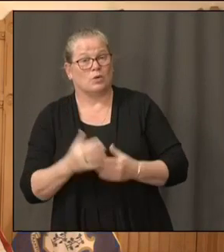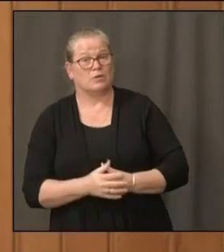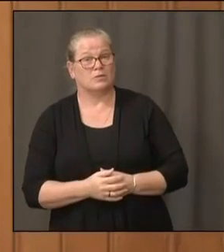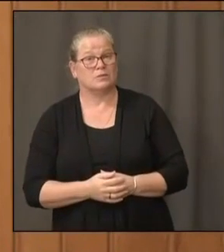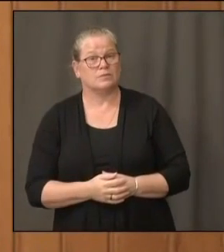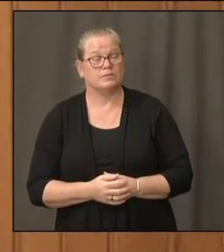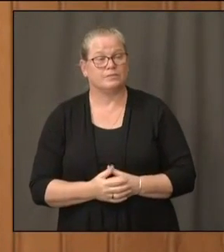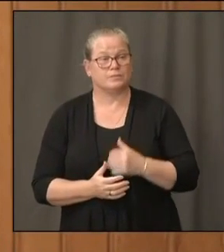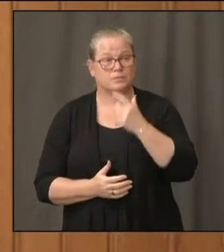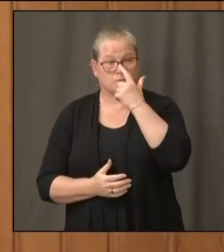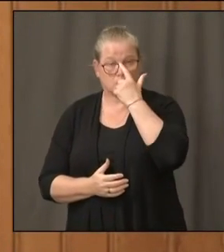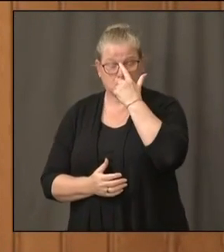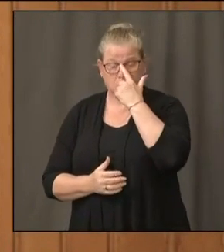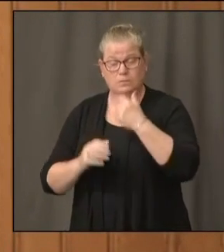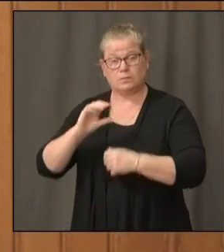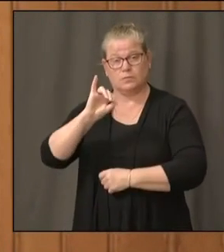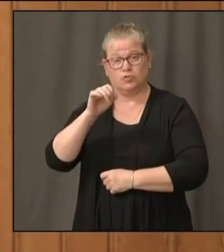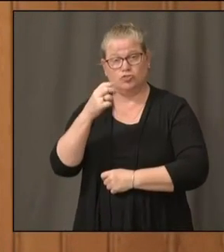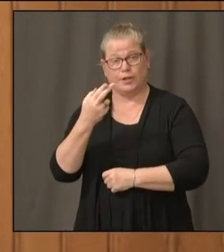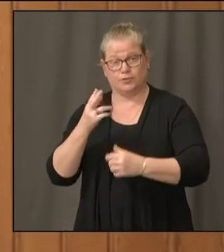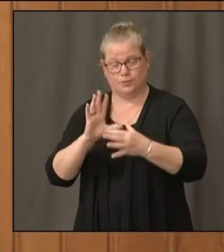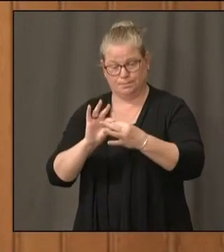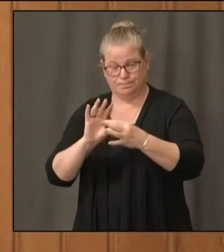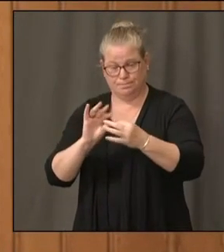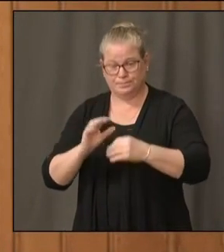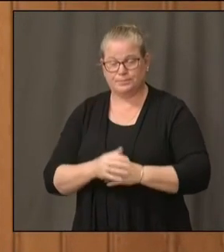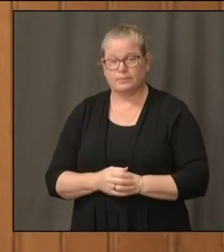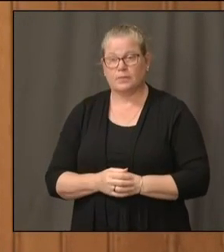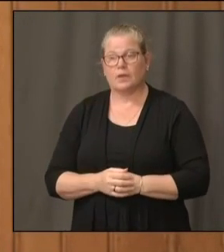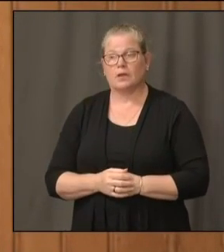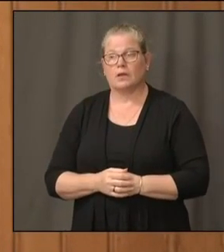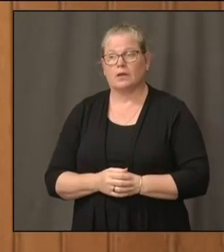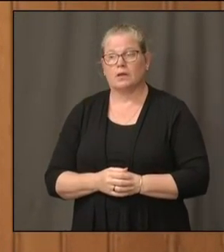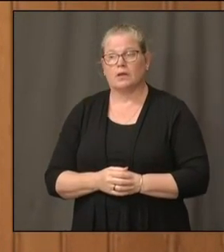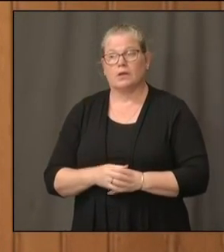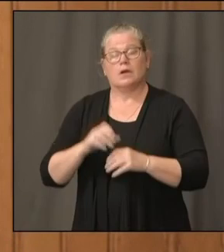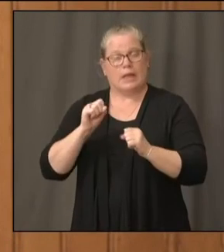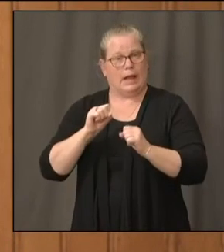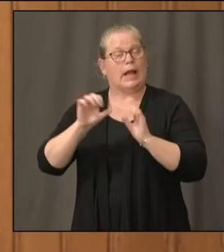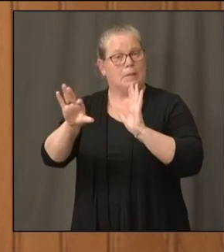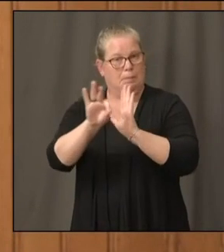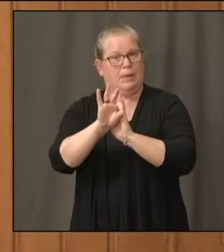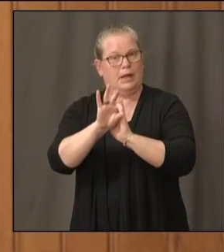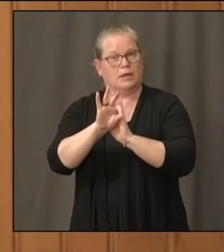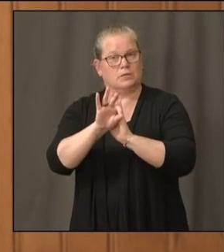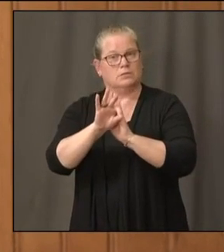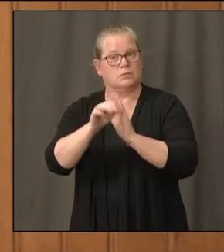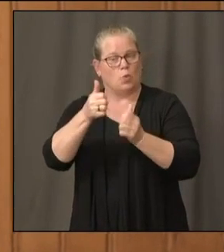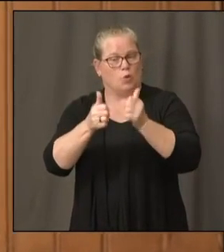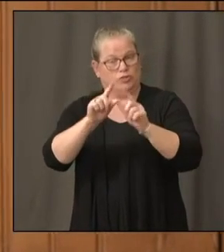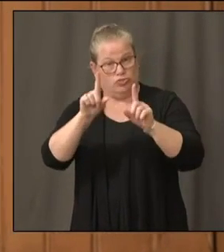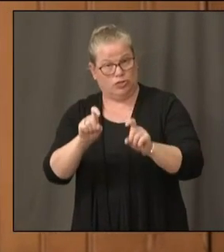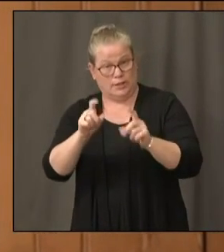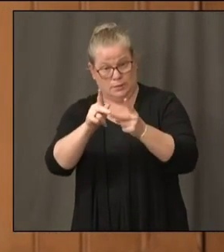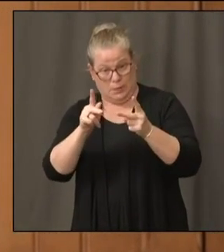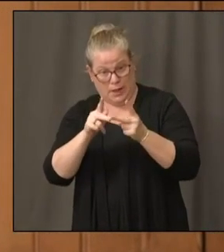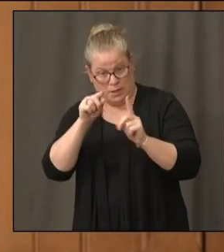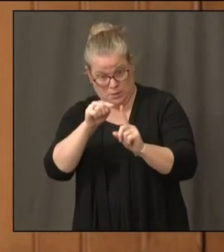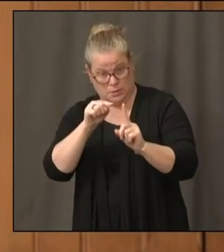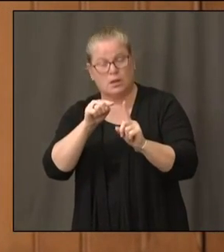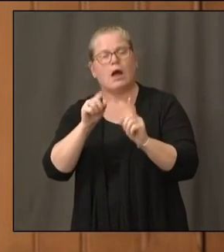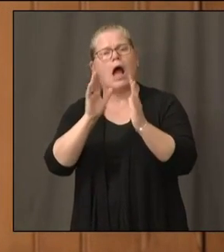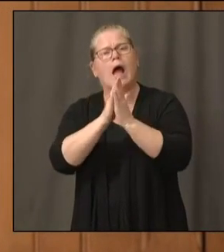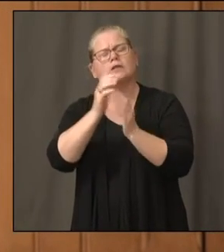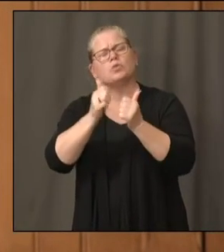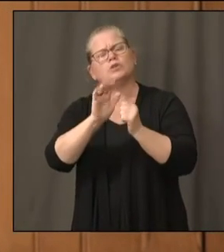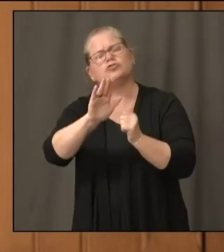Yeah, I mean, they can ask the testing site that they're planning to go to, you know, what lab they work with. That's something that could be shared. And right